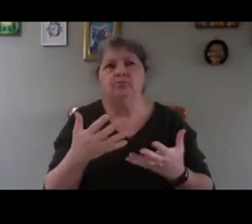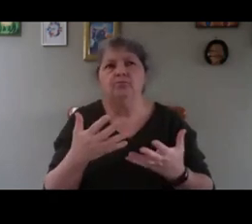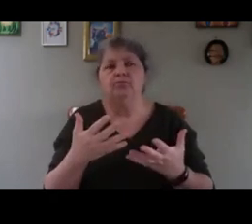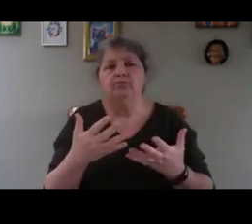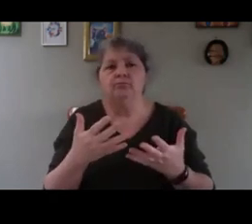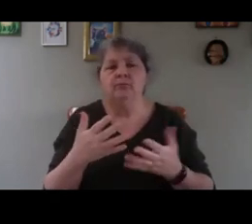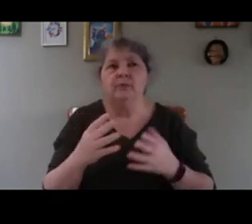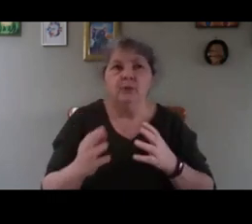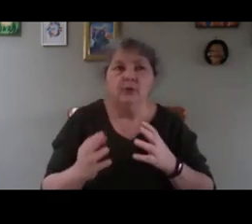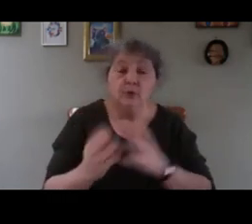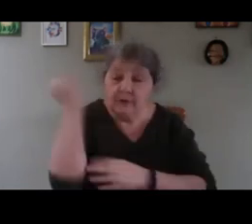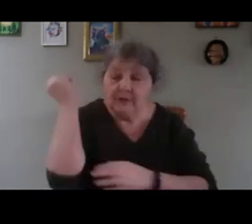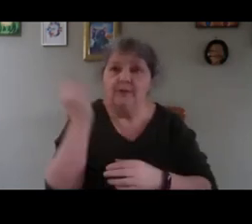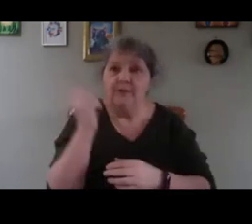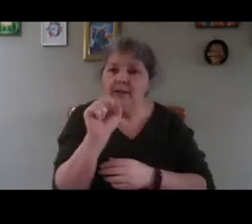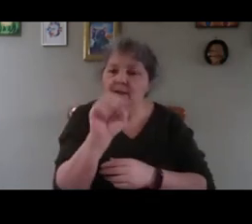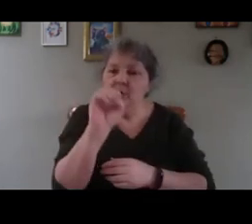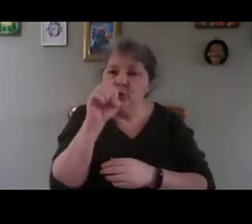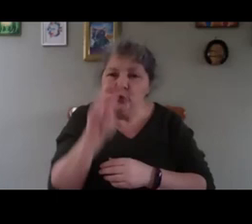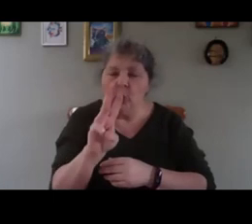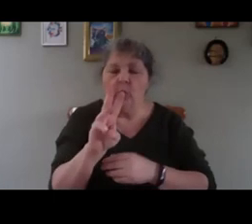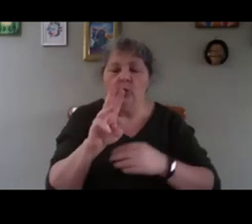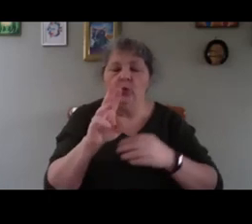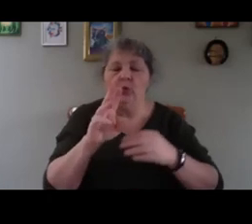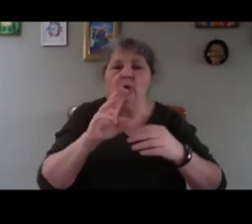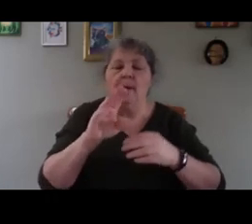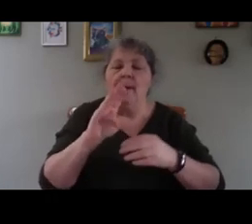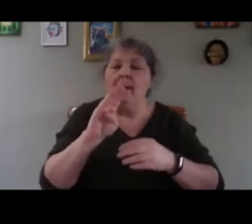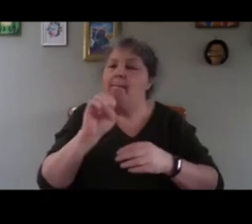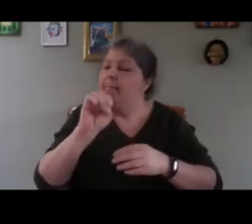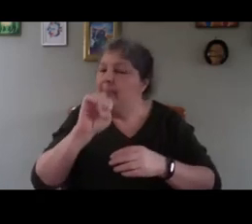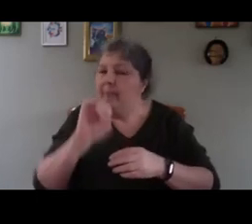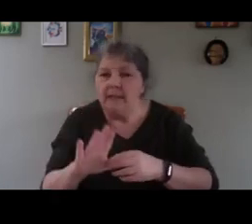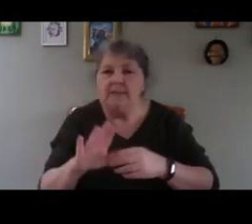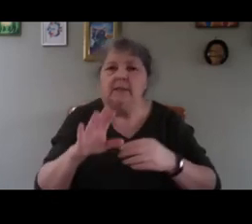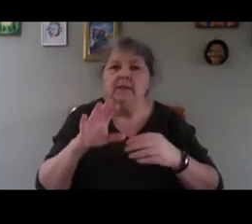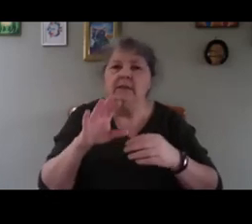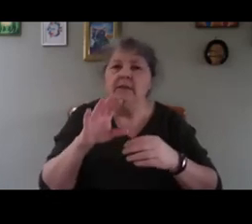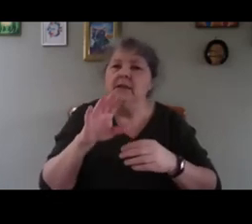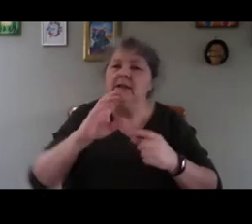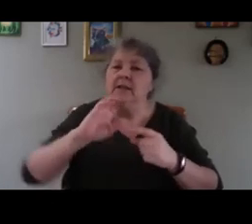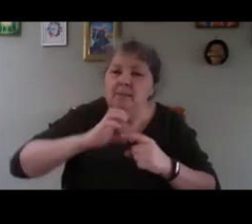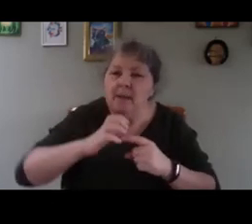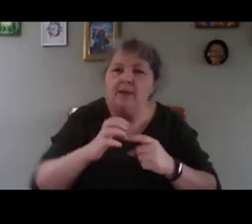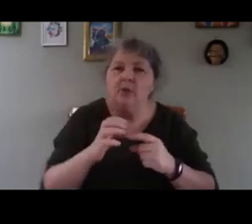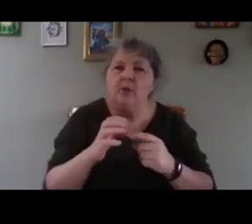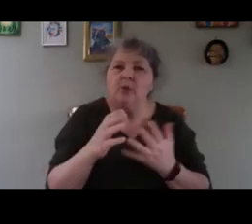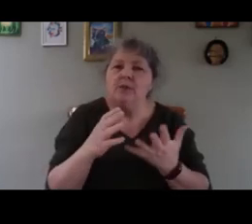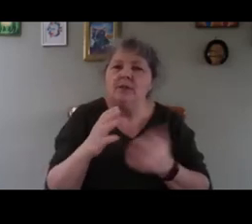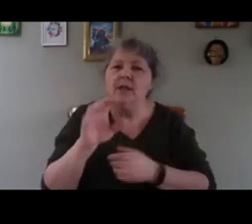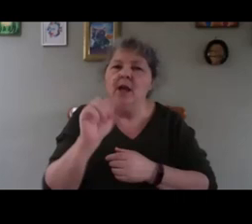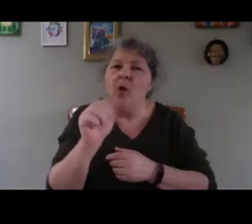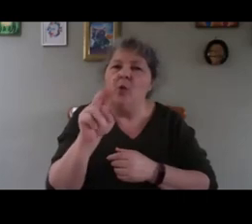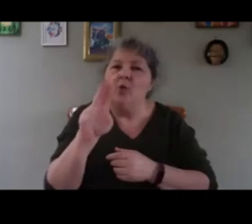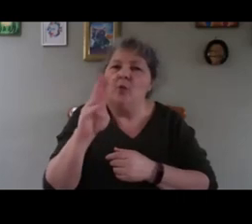of tomatoes, basil, chili peppers, aubergine, basil. Basil needs something like